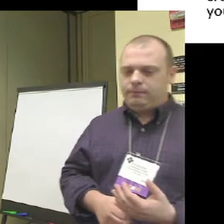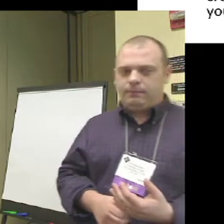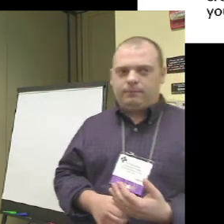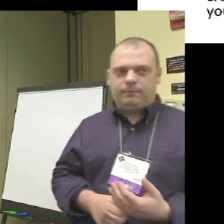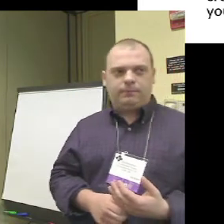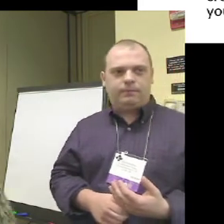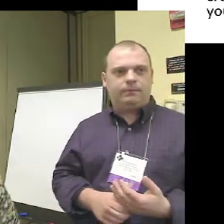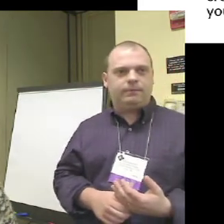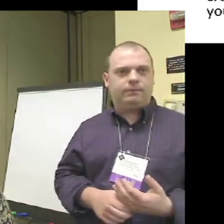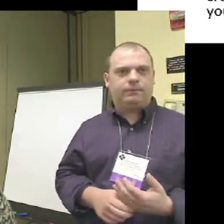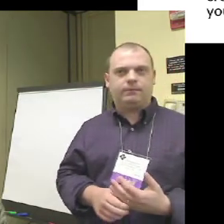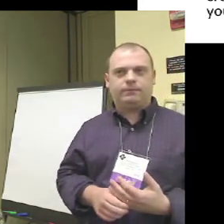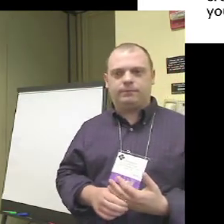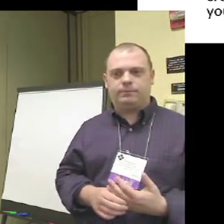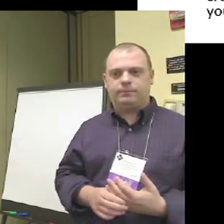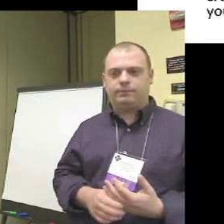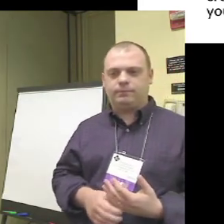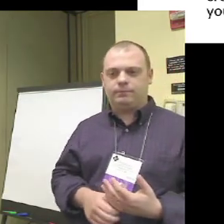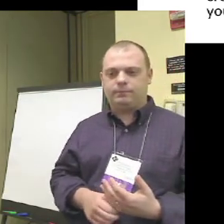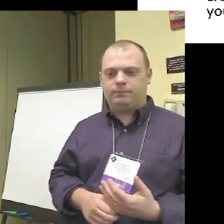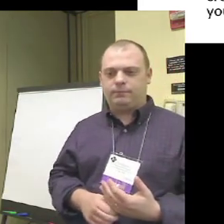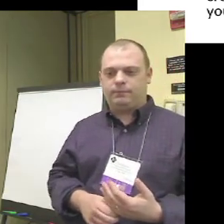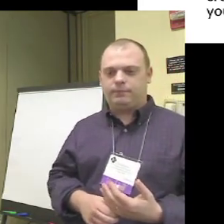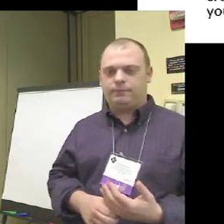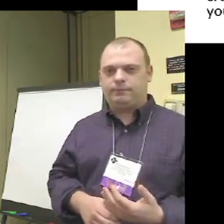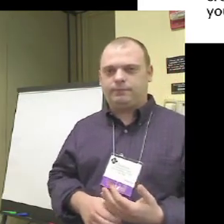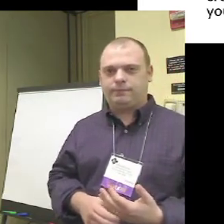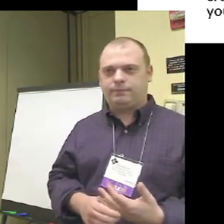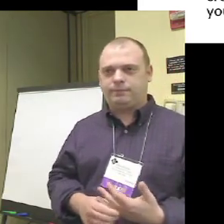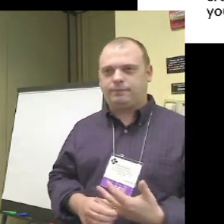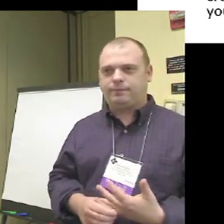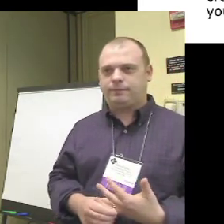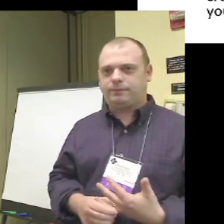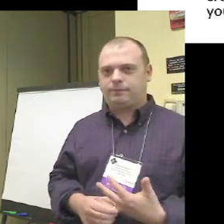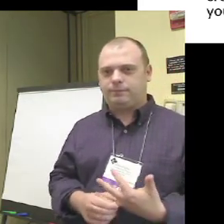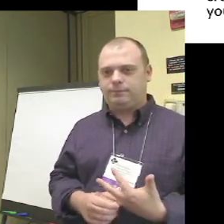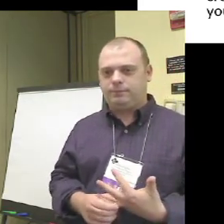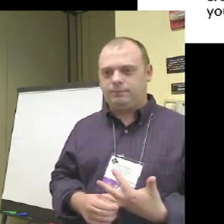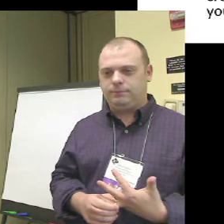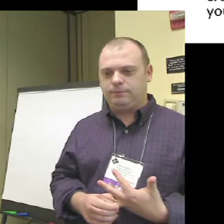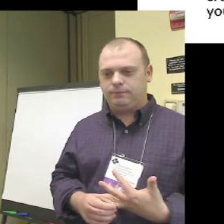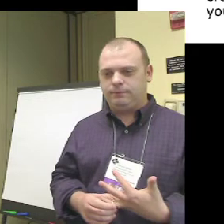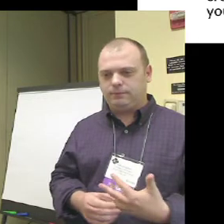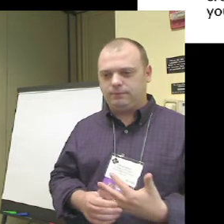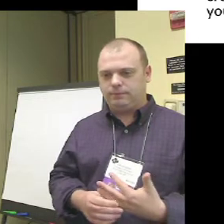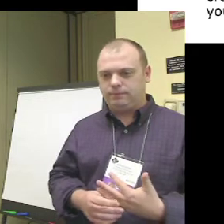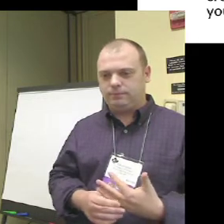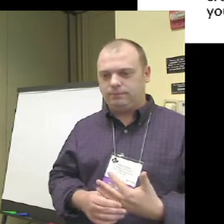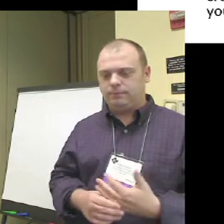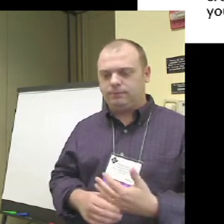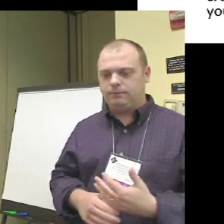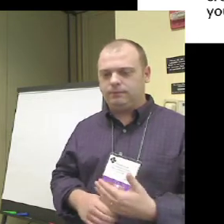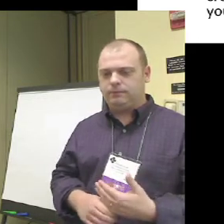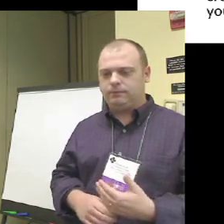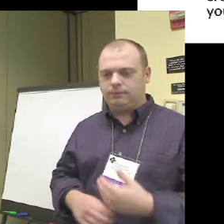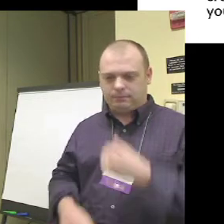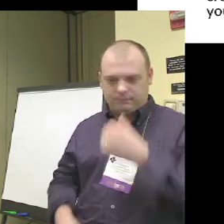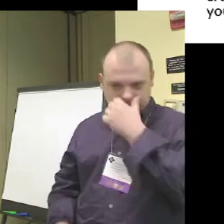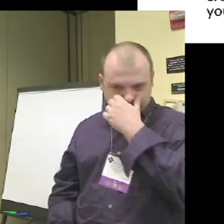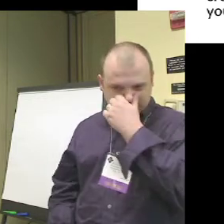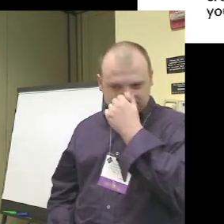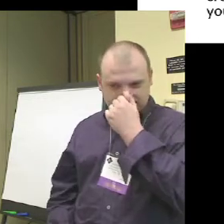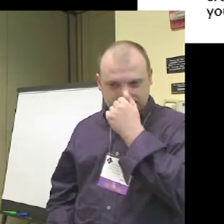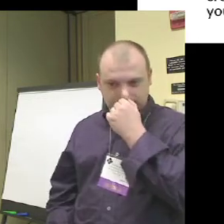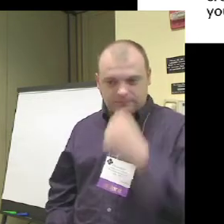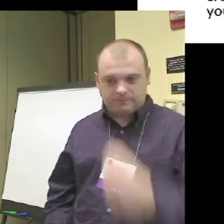on Saturday afternoon, if anyone still has any energy left, we'll have a digital accessibility clinic. It is in